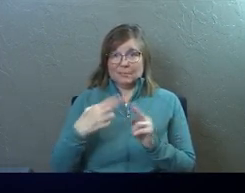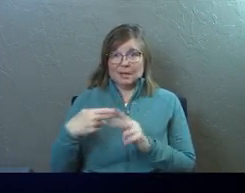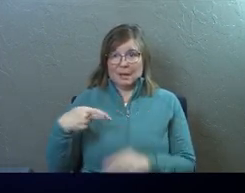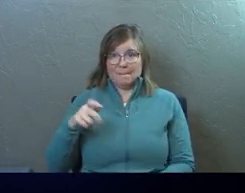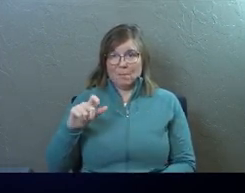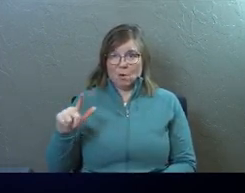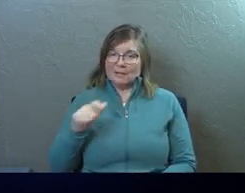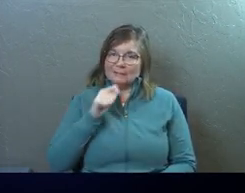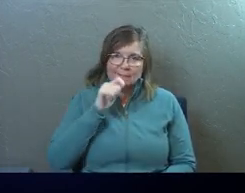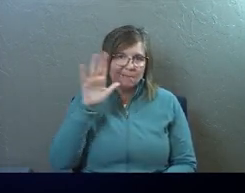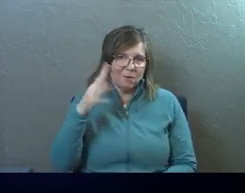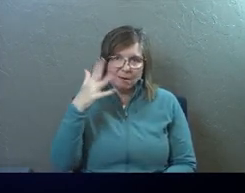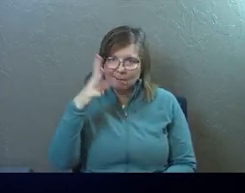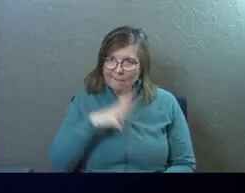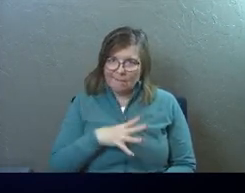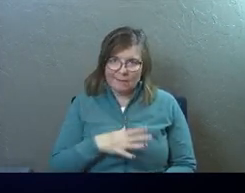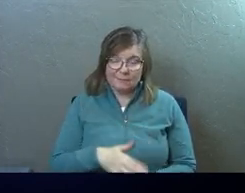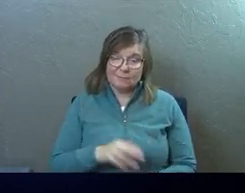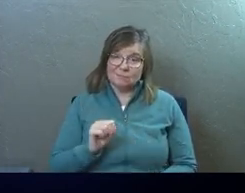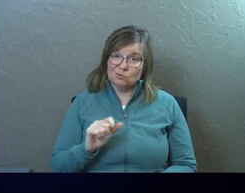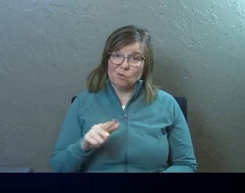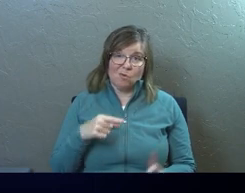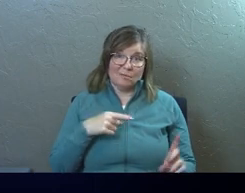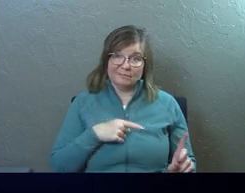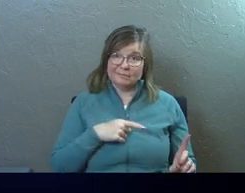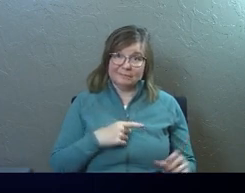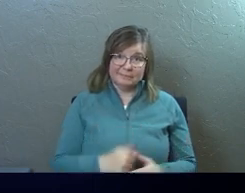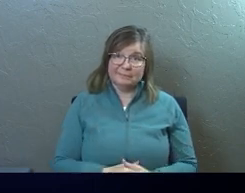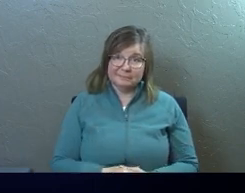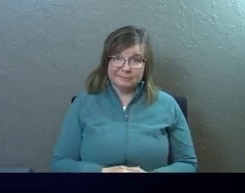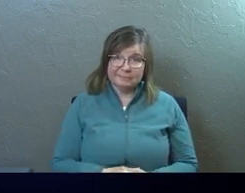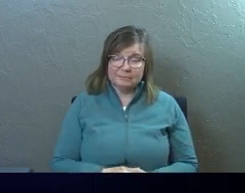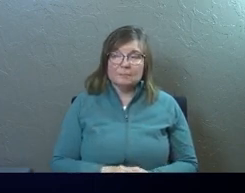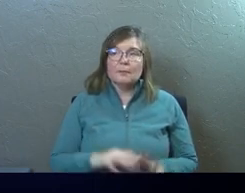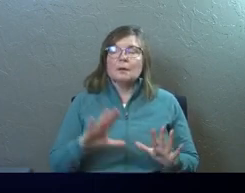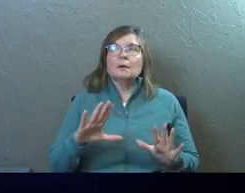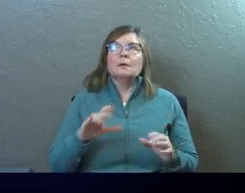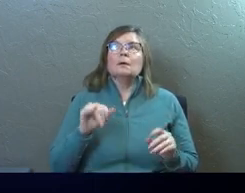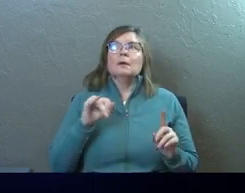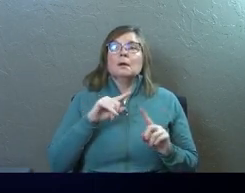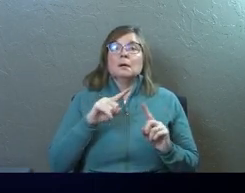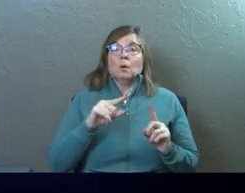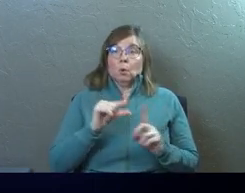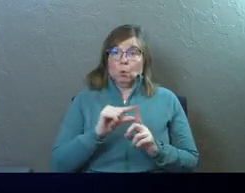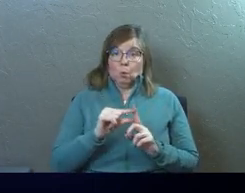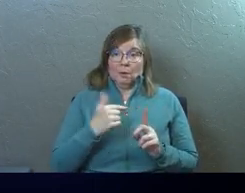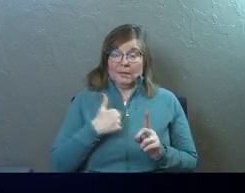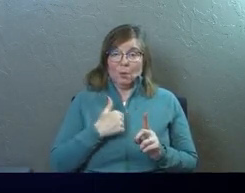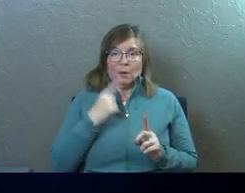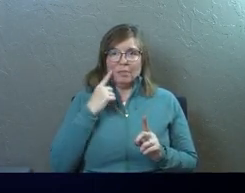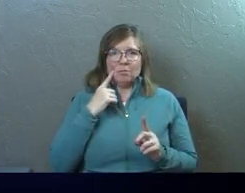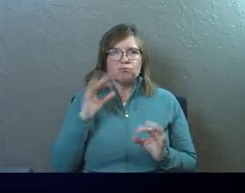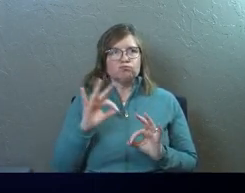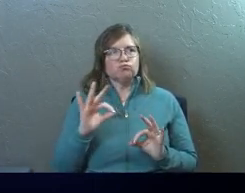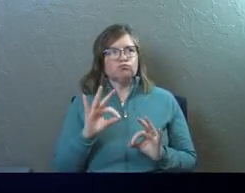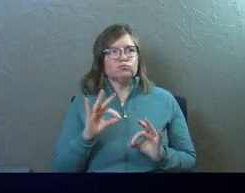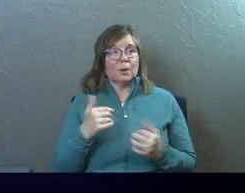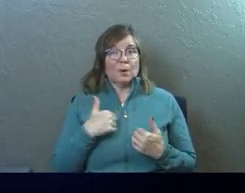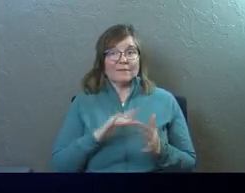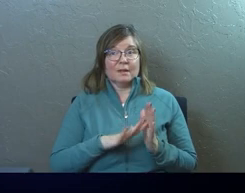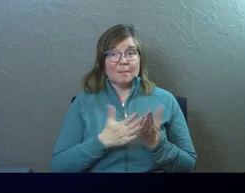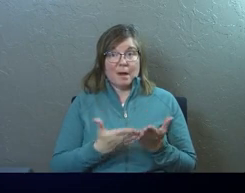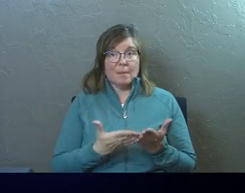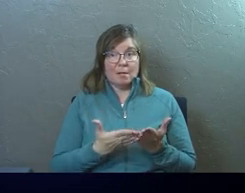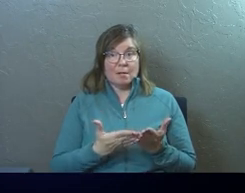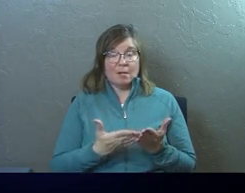Not a great guy, Saul. I mean, even words that we take for granted that we have in our